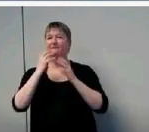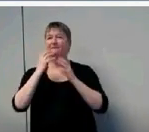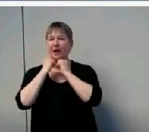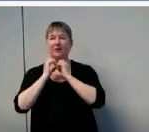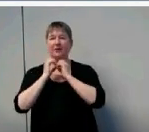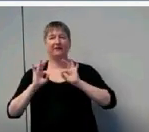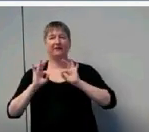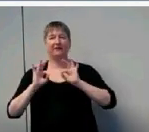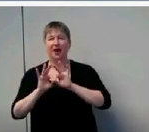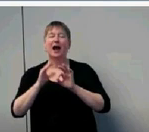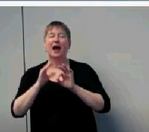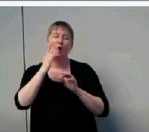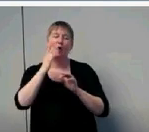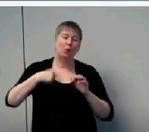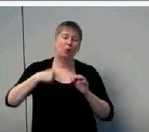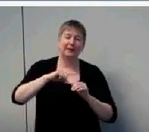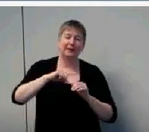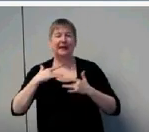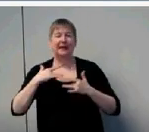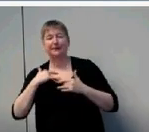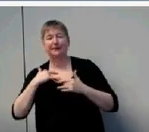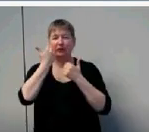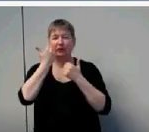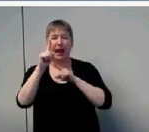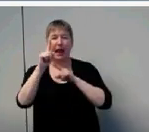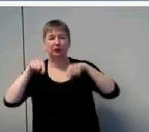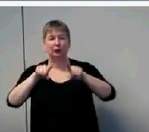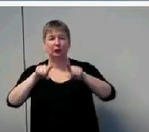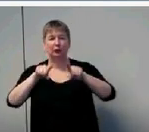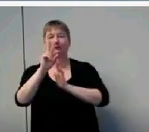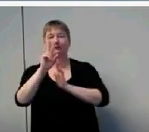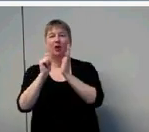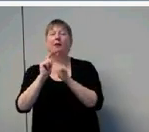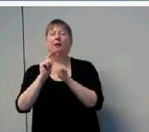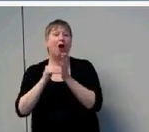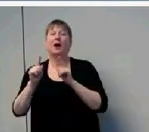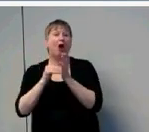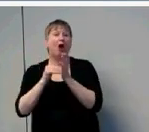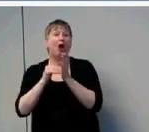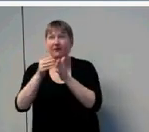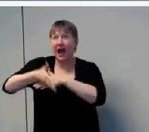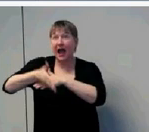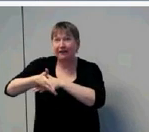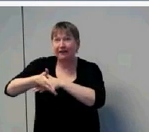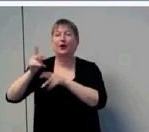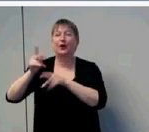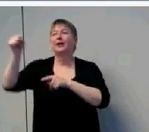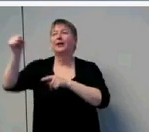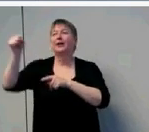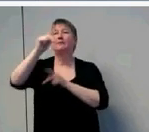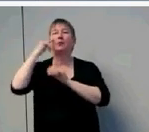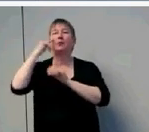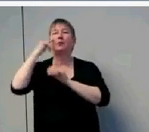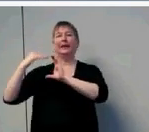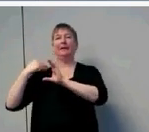level of shyness in this format. But Mary Pat, thank you so much for taking the time and staying out of the